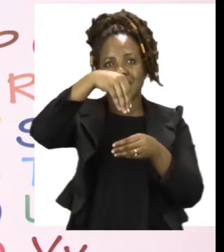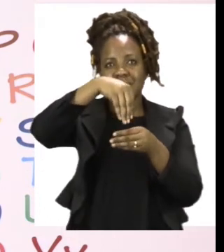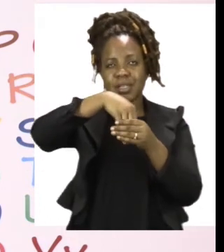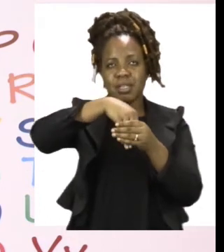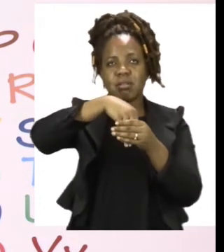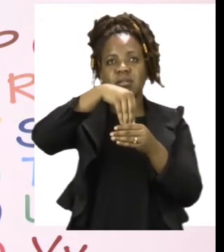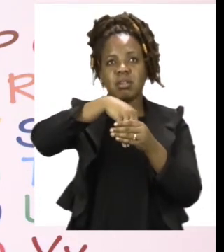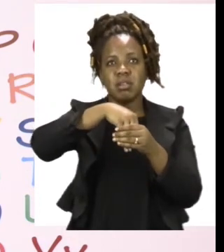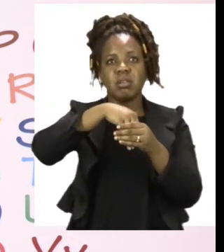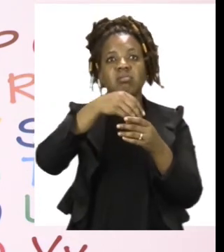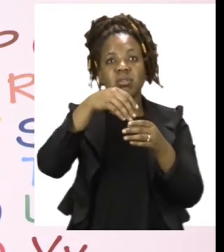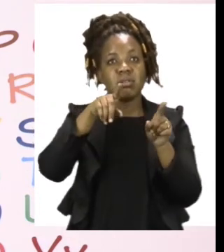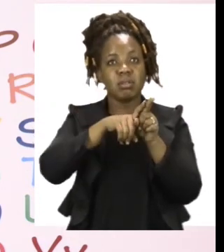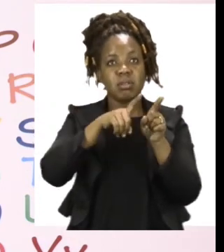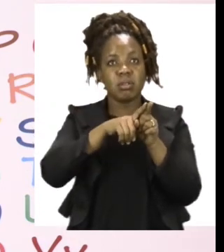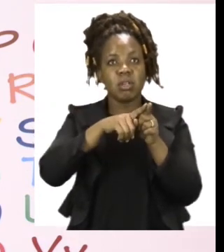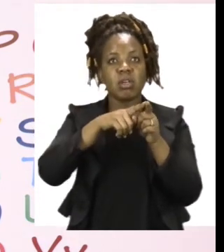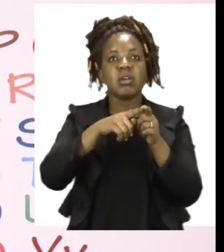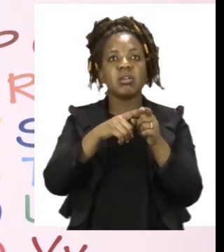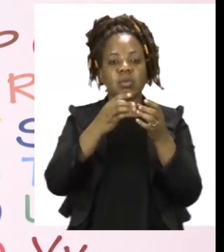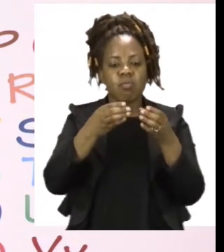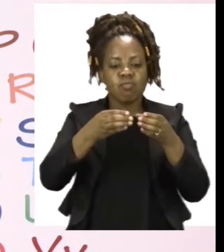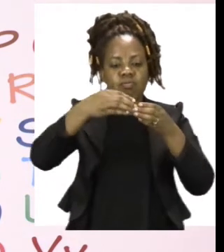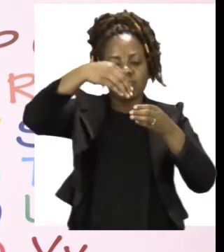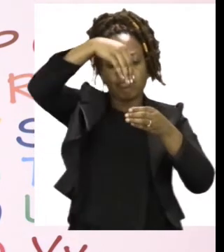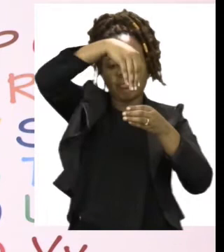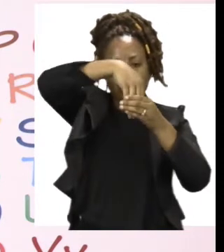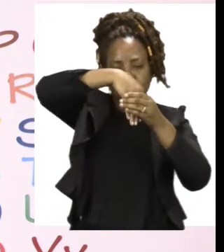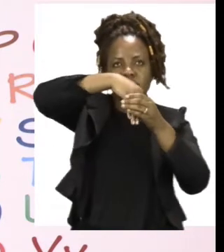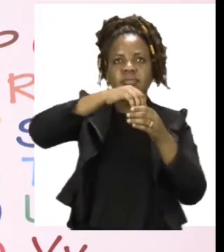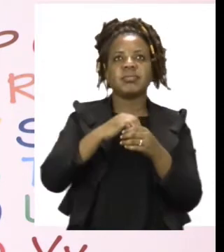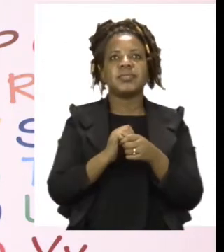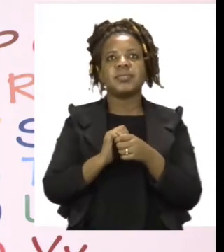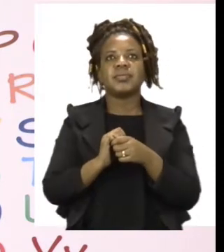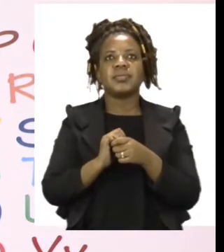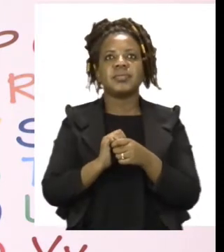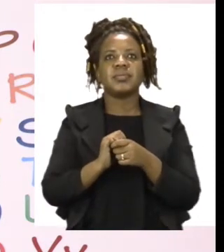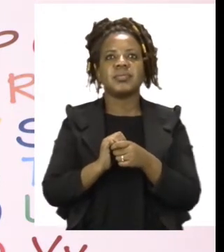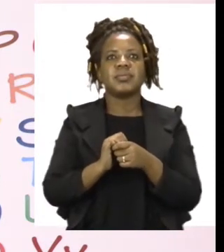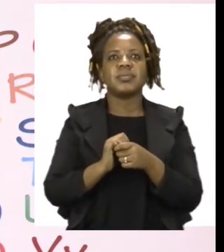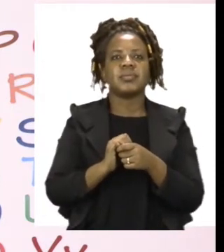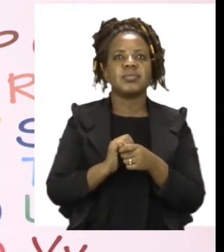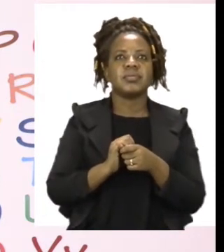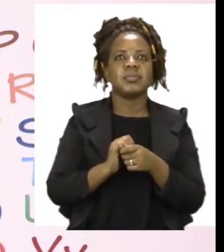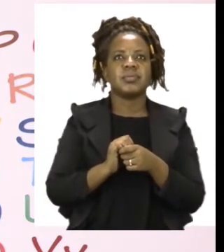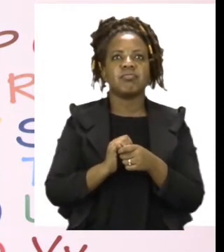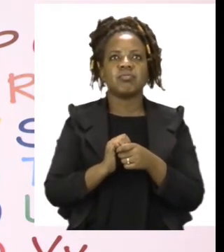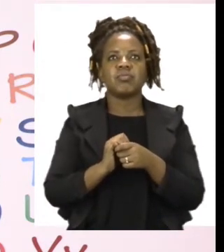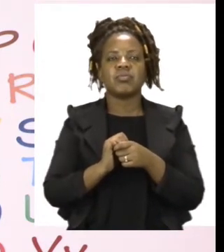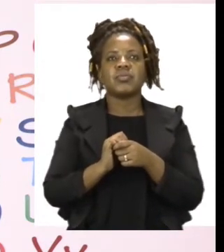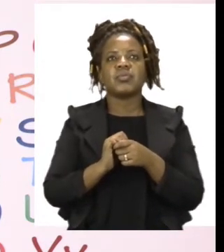In the bowl. Well done. Mr. Lion what about on?